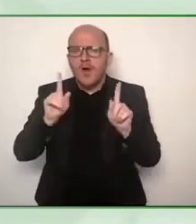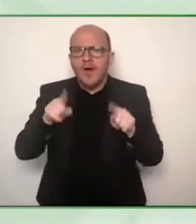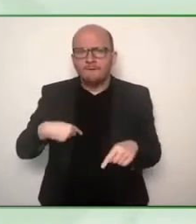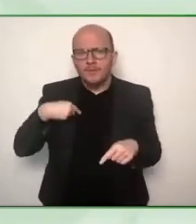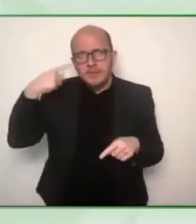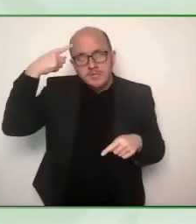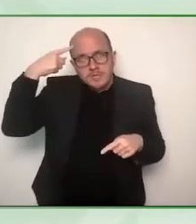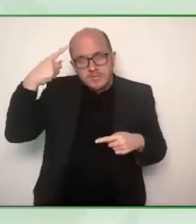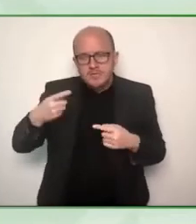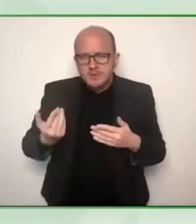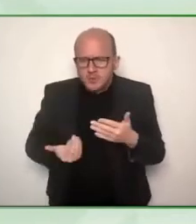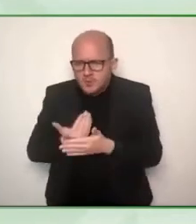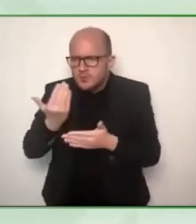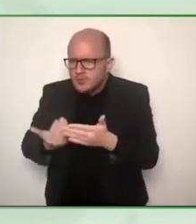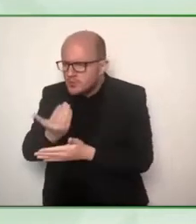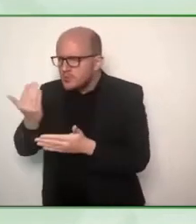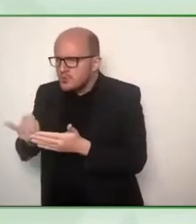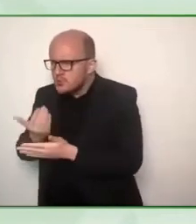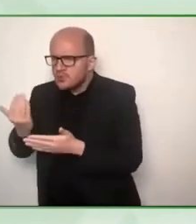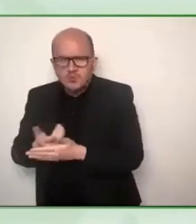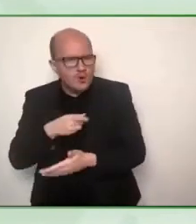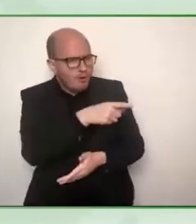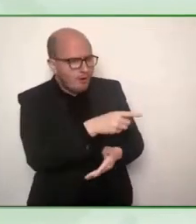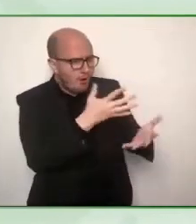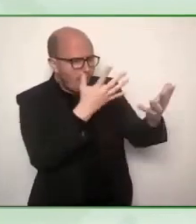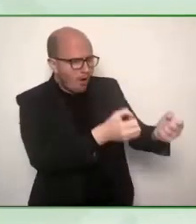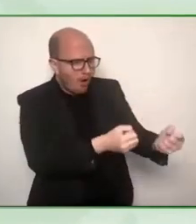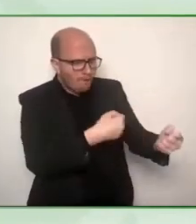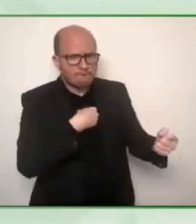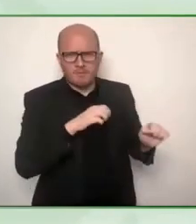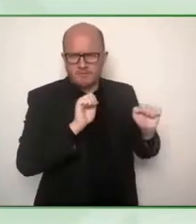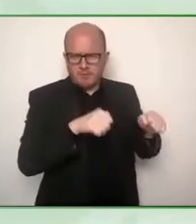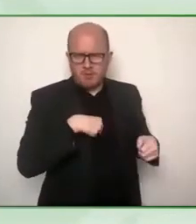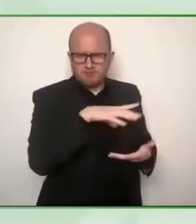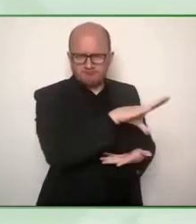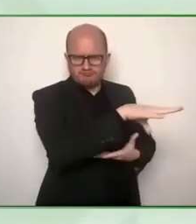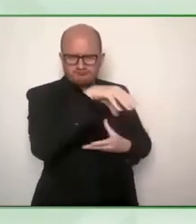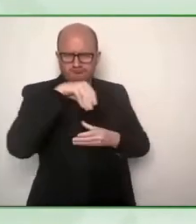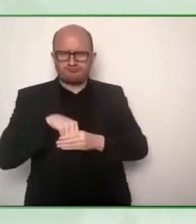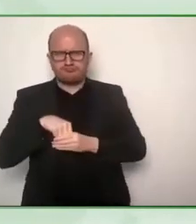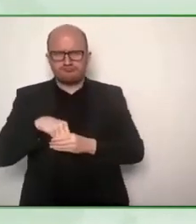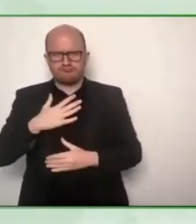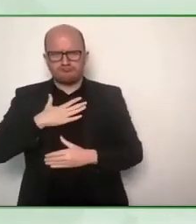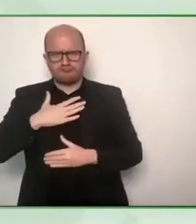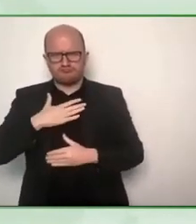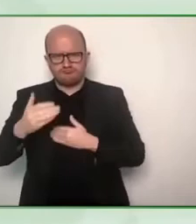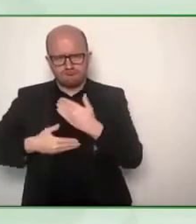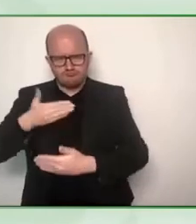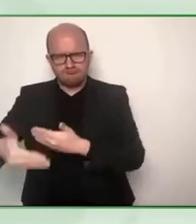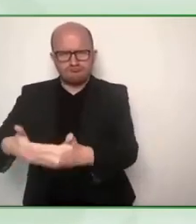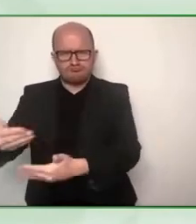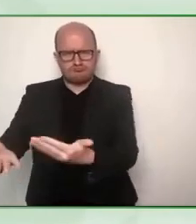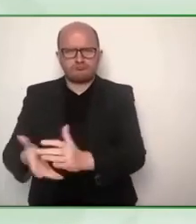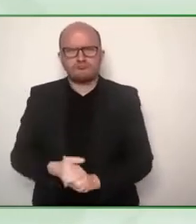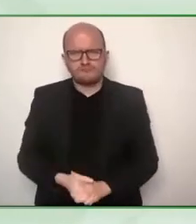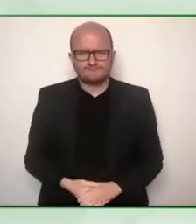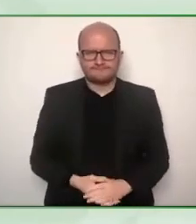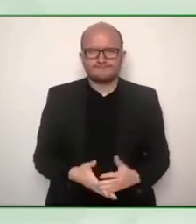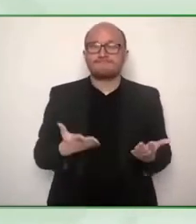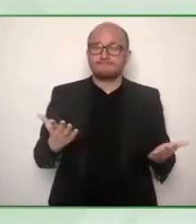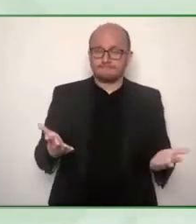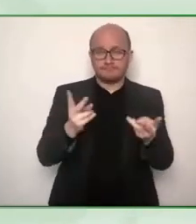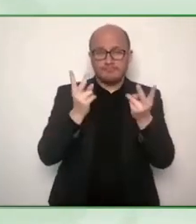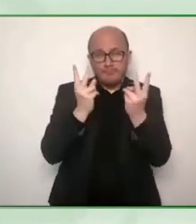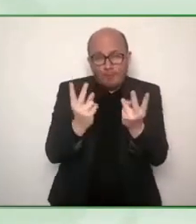solutions that really work. listening to the real experience of people with disabilities themselves putting those people at the